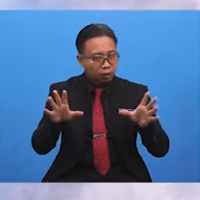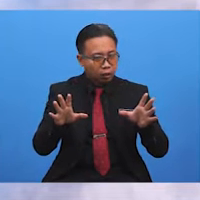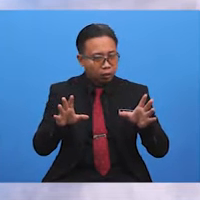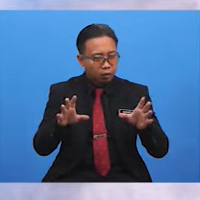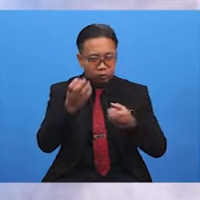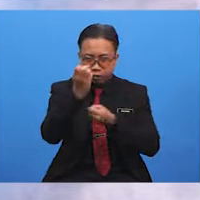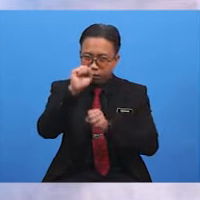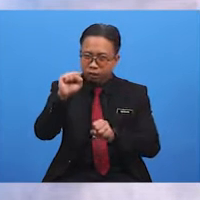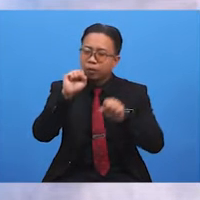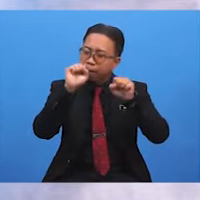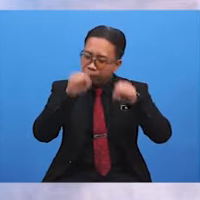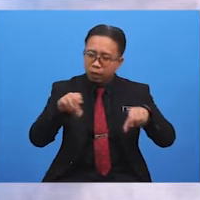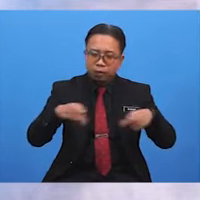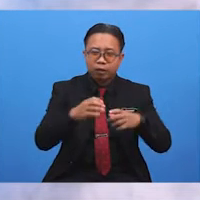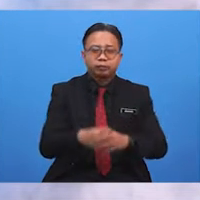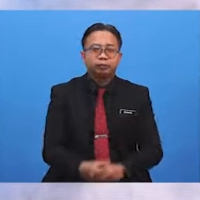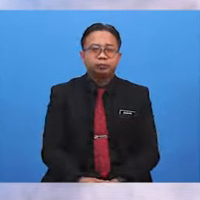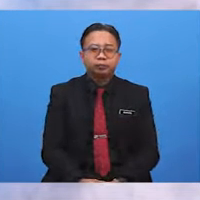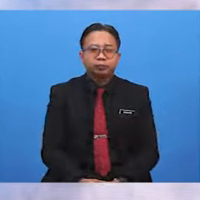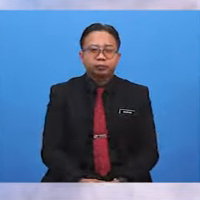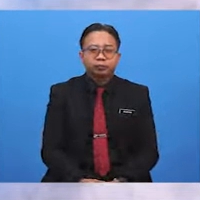don't be shy You can do this